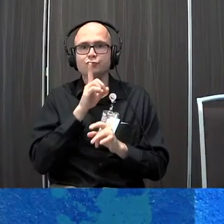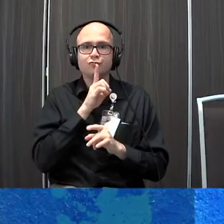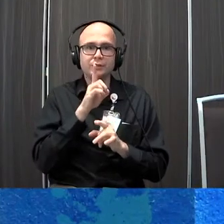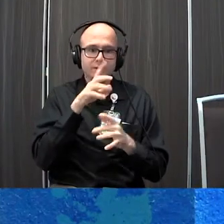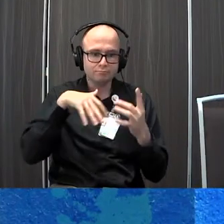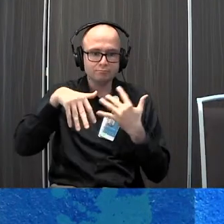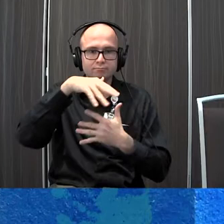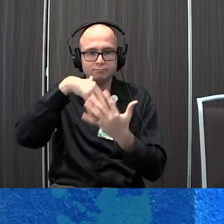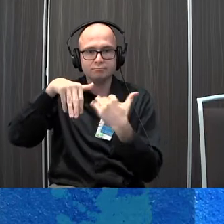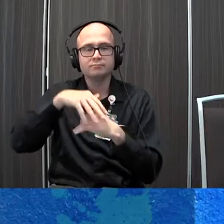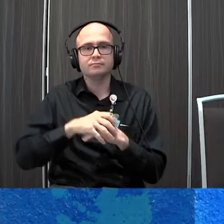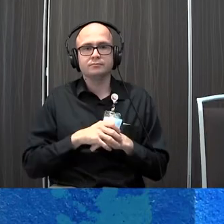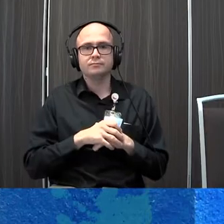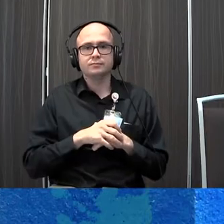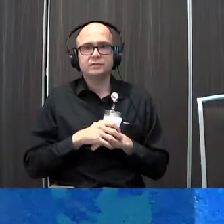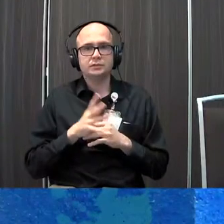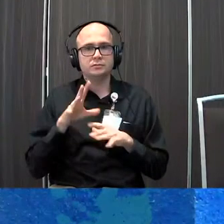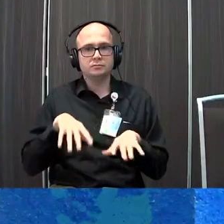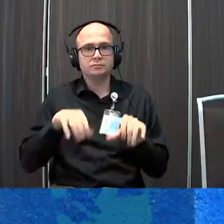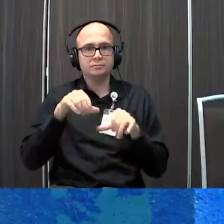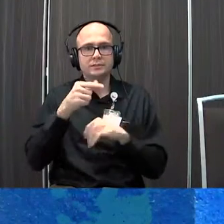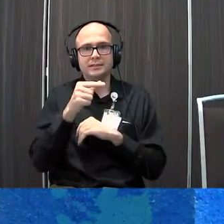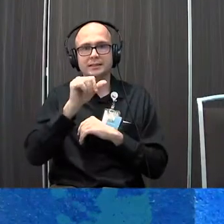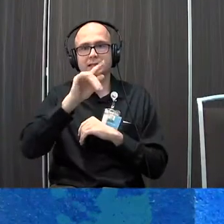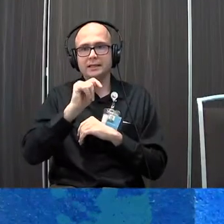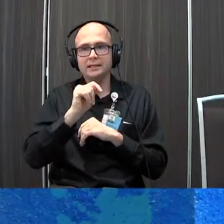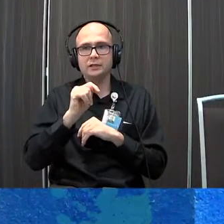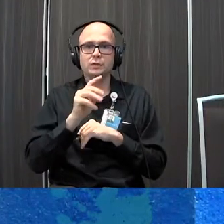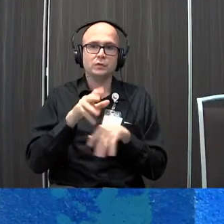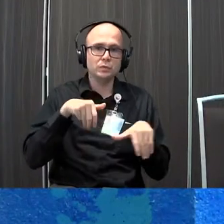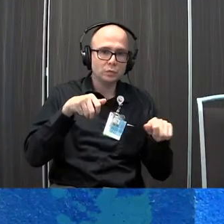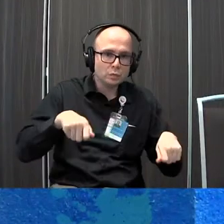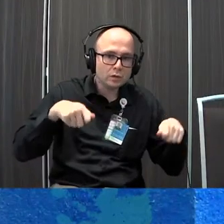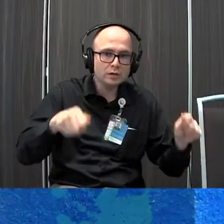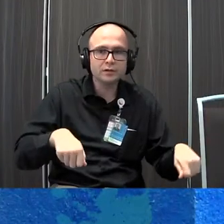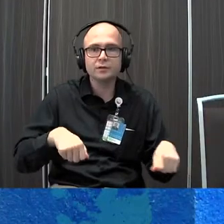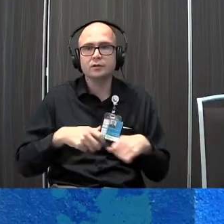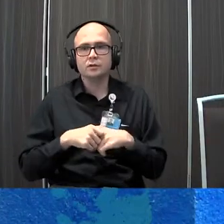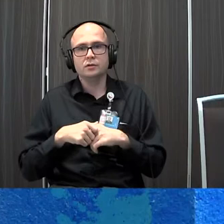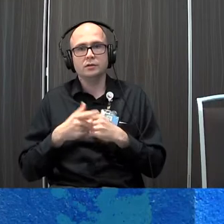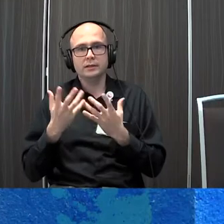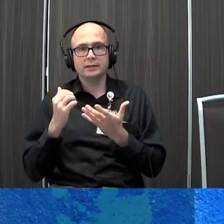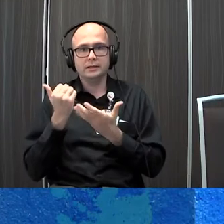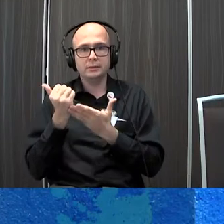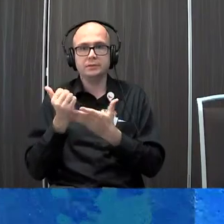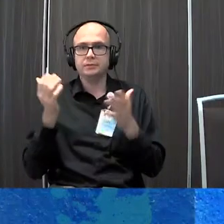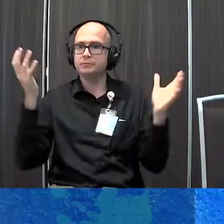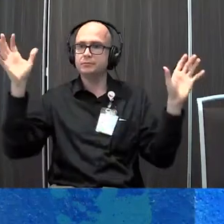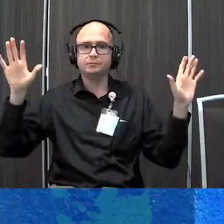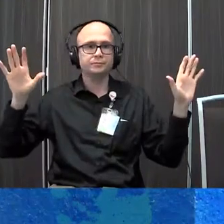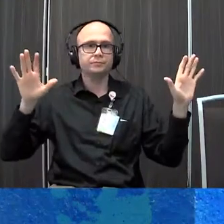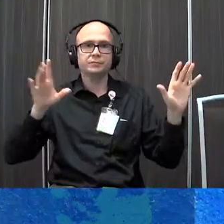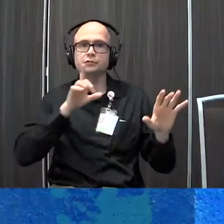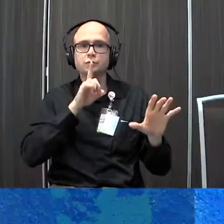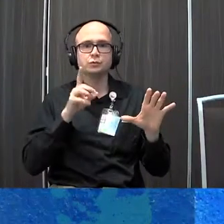environment so the utilization of a gait trainer either a posterior walker forward walker or a gait trainer to allow them to be hands-free to